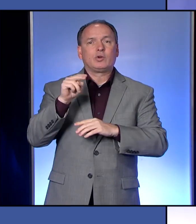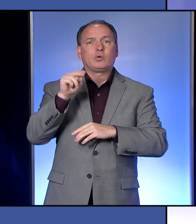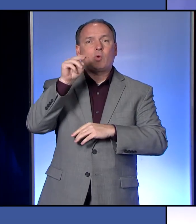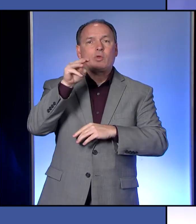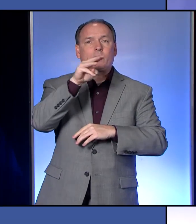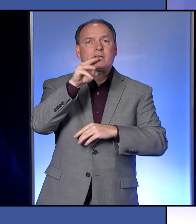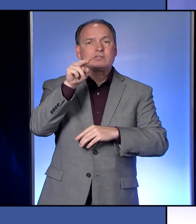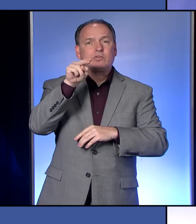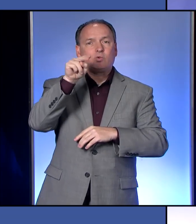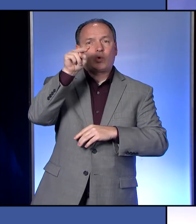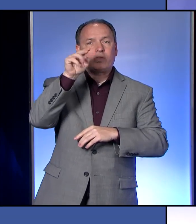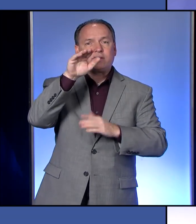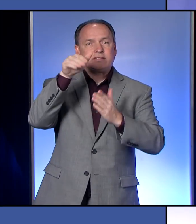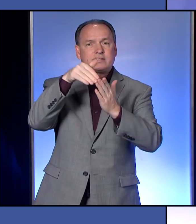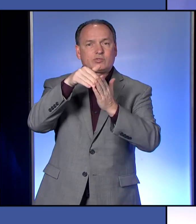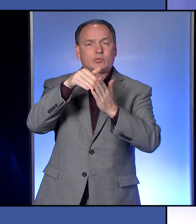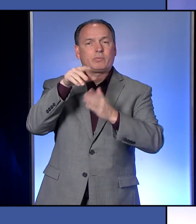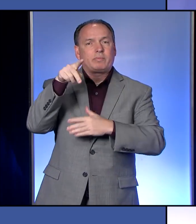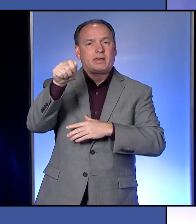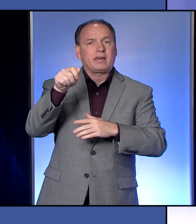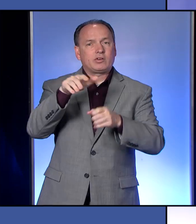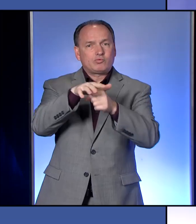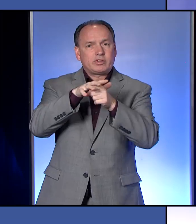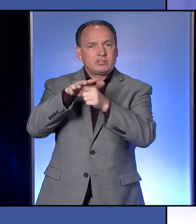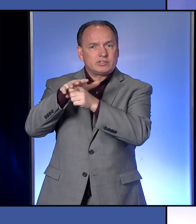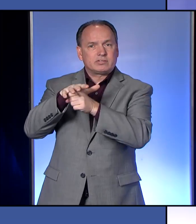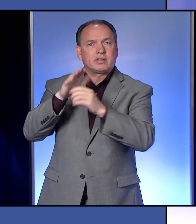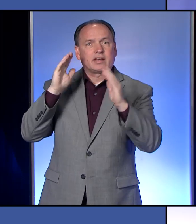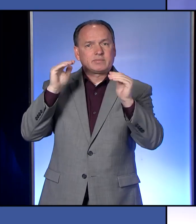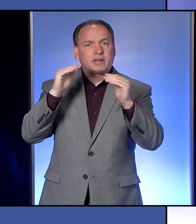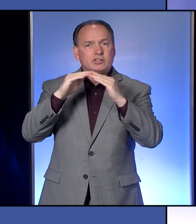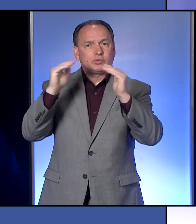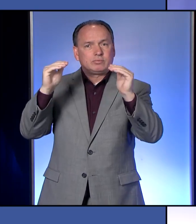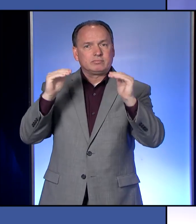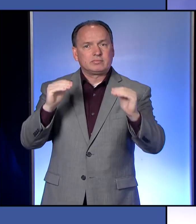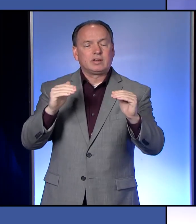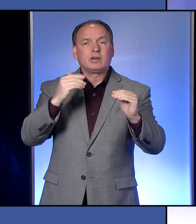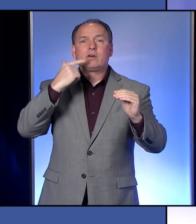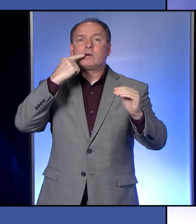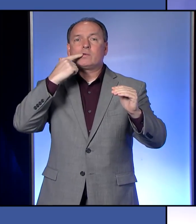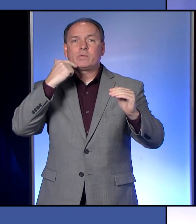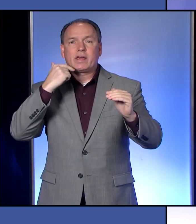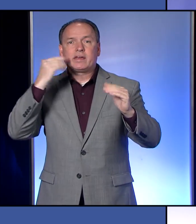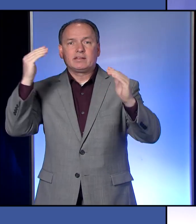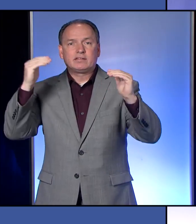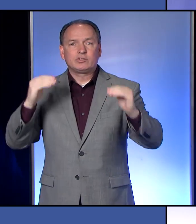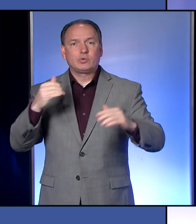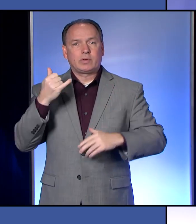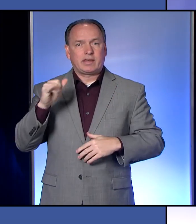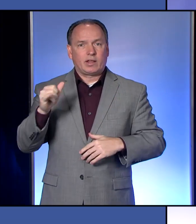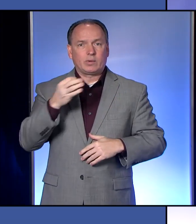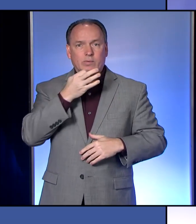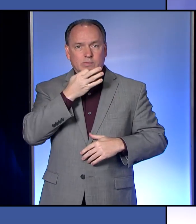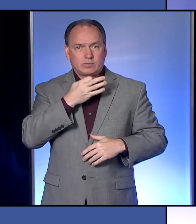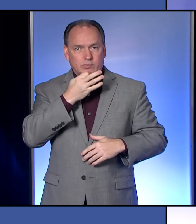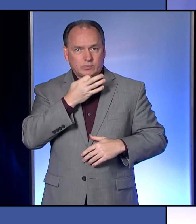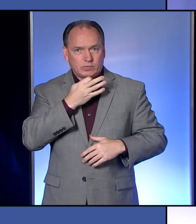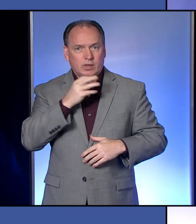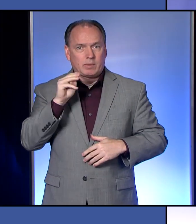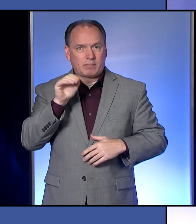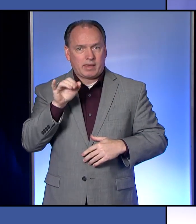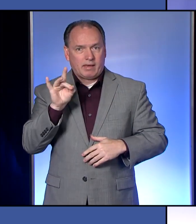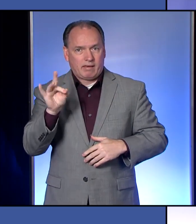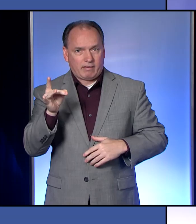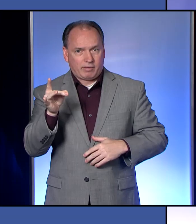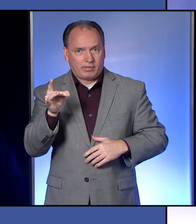North Central Pennsylvania regions are expected to be moved from the red status to the yellow status on May